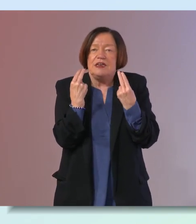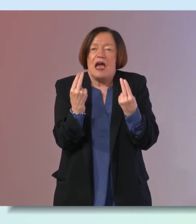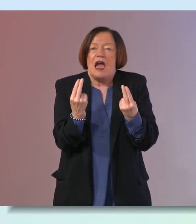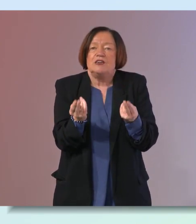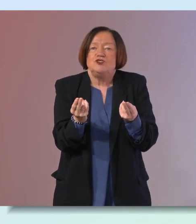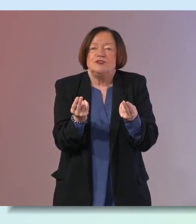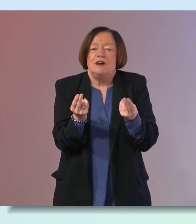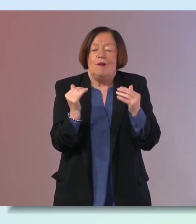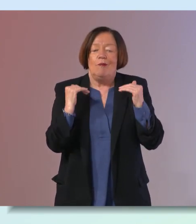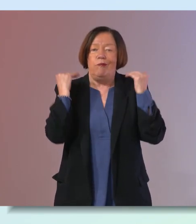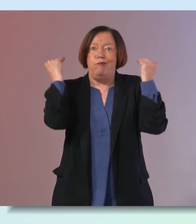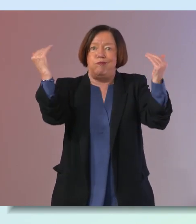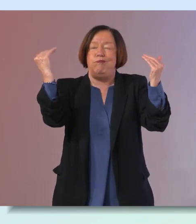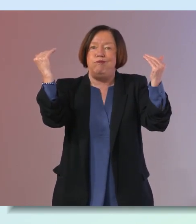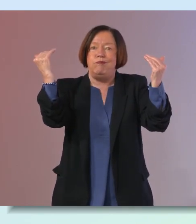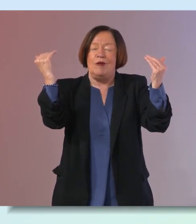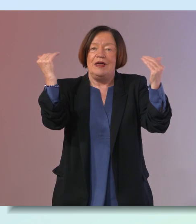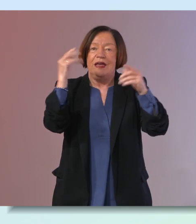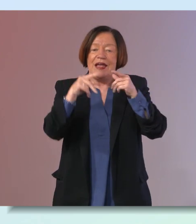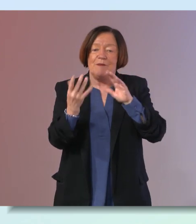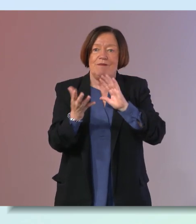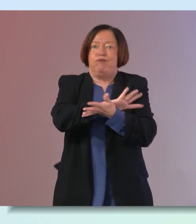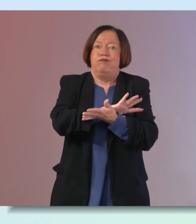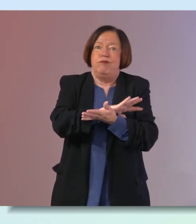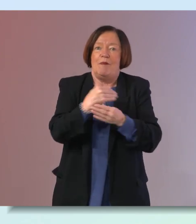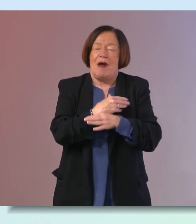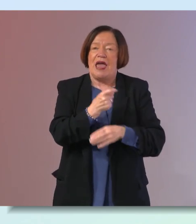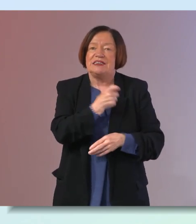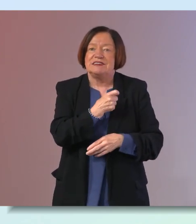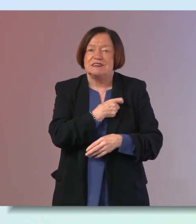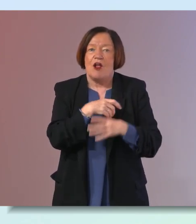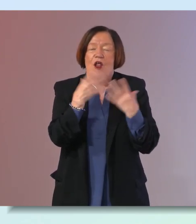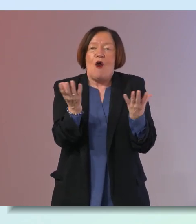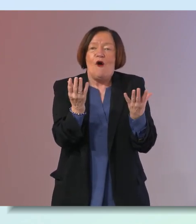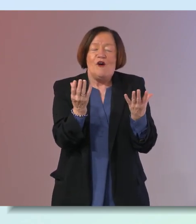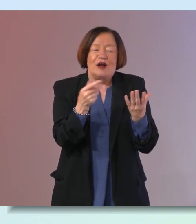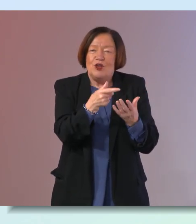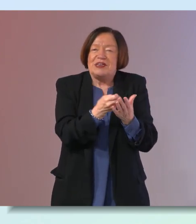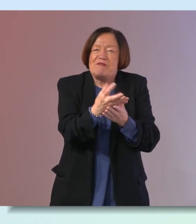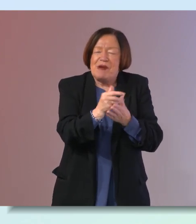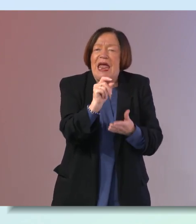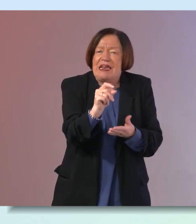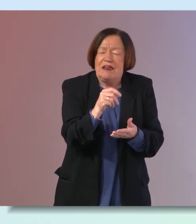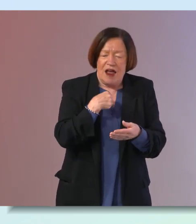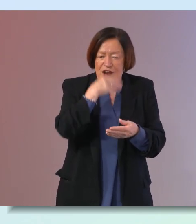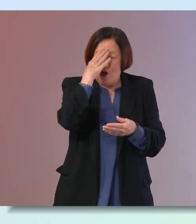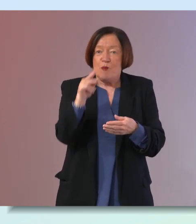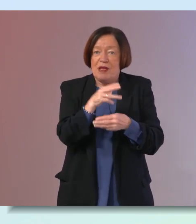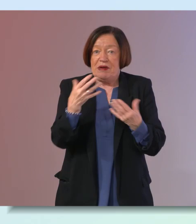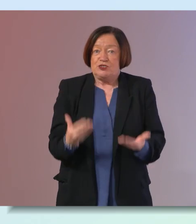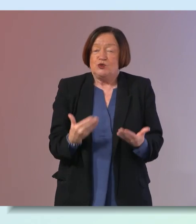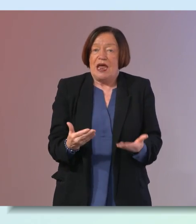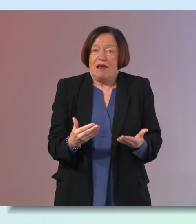high can be compromised if anxiety overtakes that can you explain a little because i know there are people today